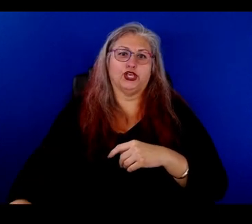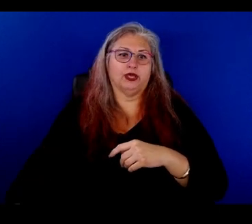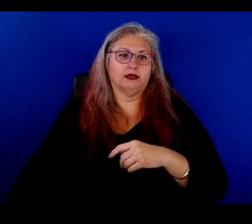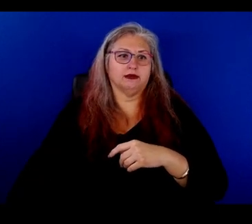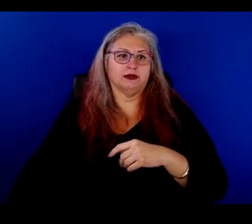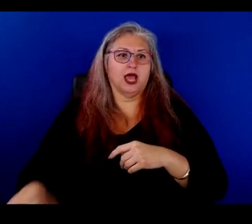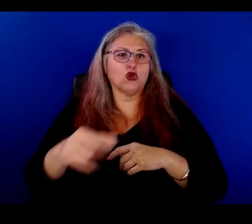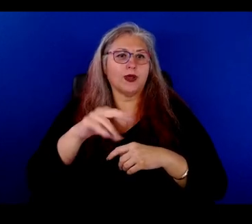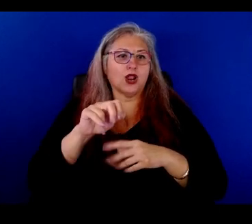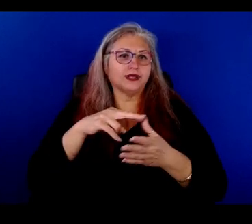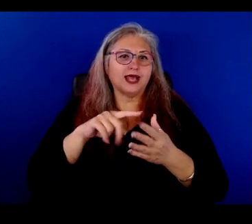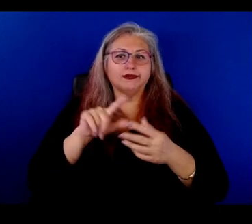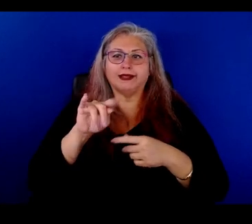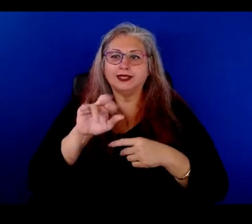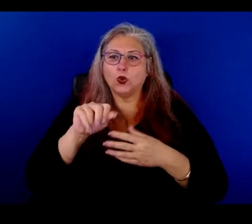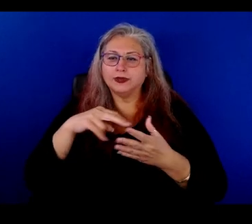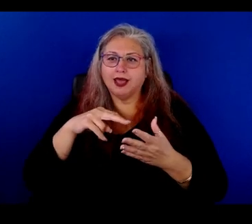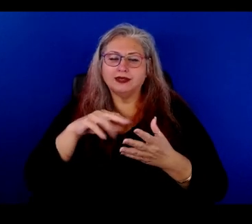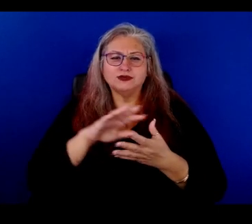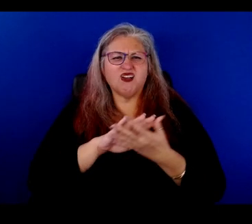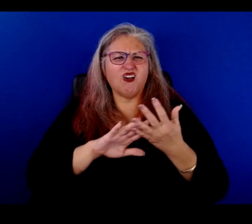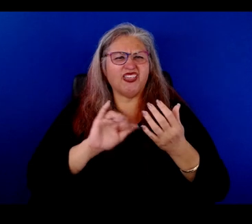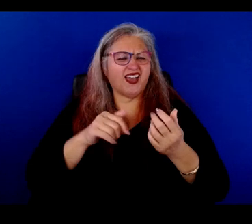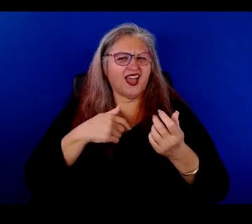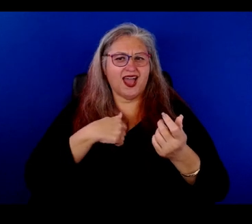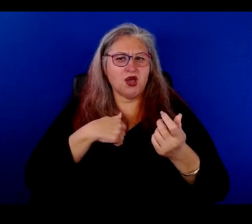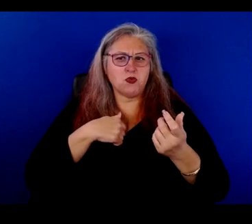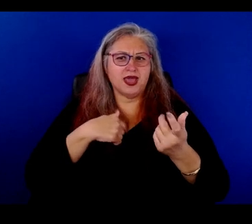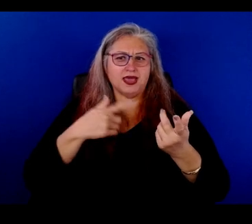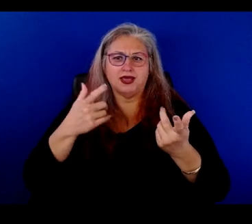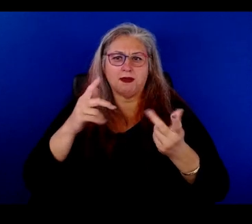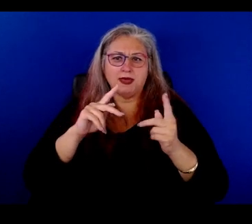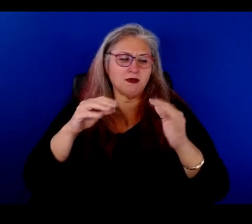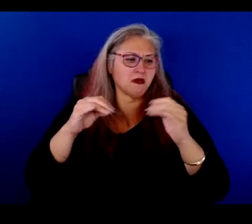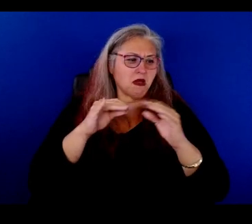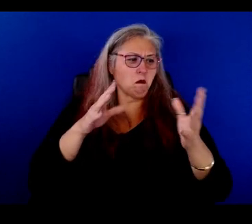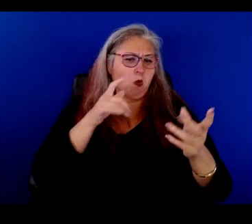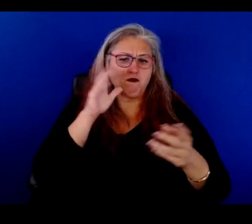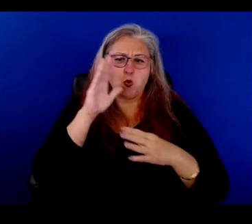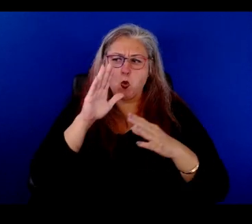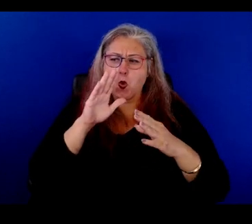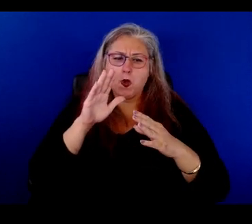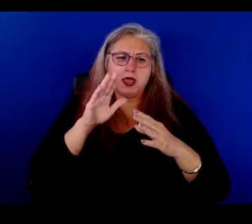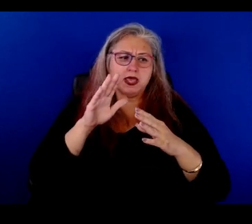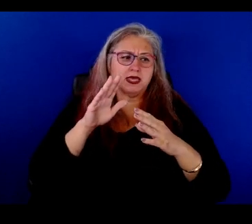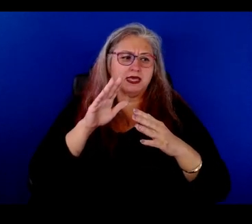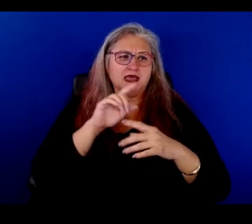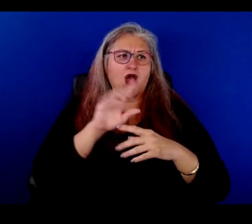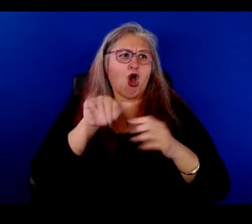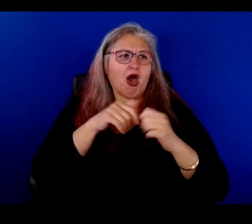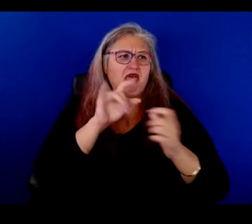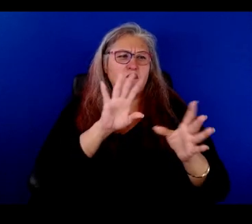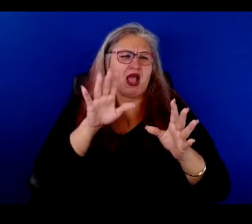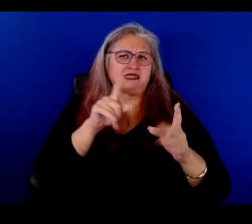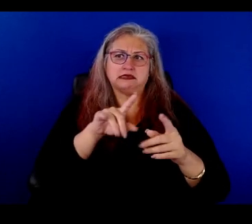Okay. Okay. let off with each other and not have to worry about these, uh, you know, crises, these